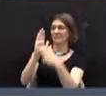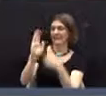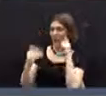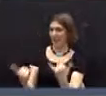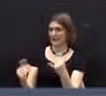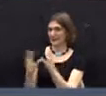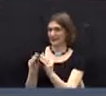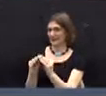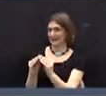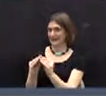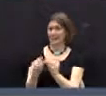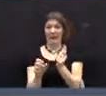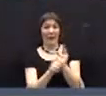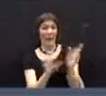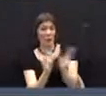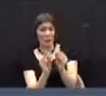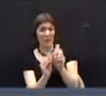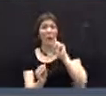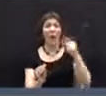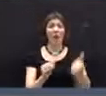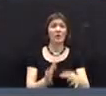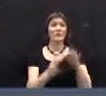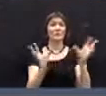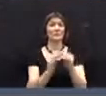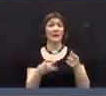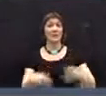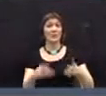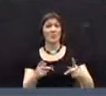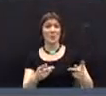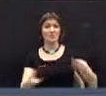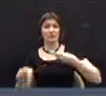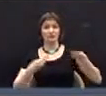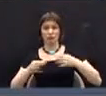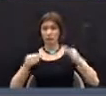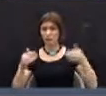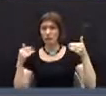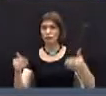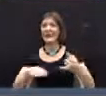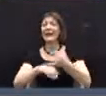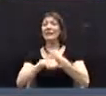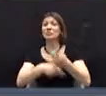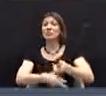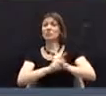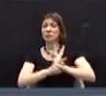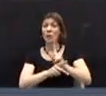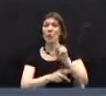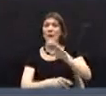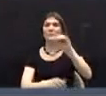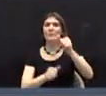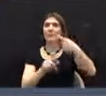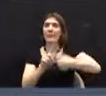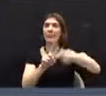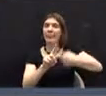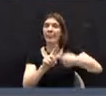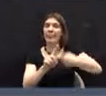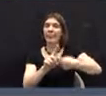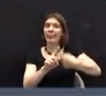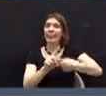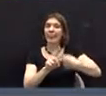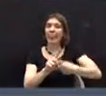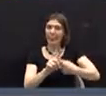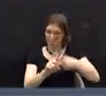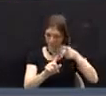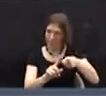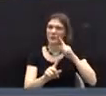meeting, the annual meeting, or any other special meeting, and interest at a rate of 1% per month be charged from the due date of